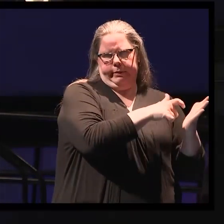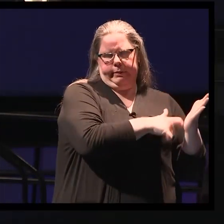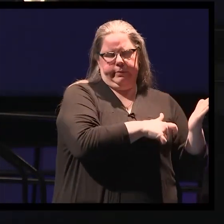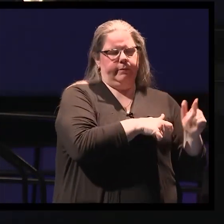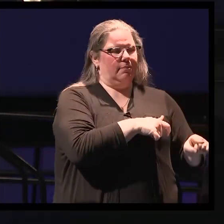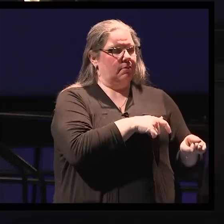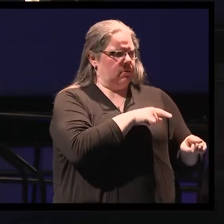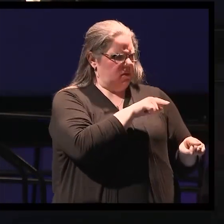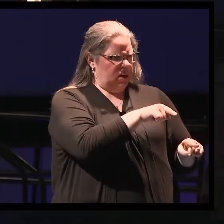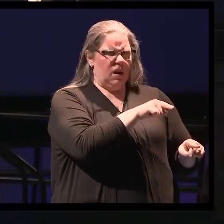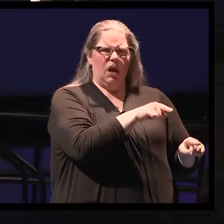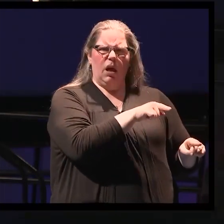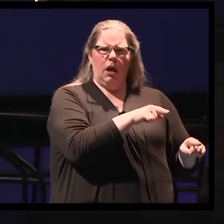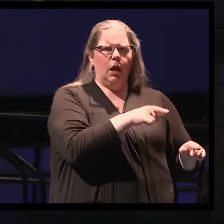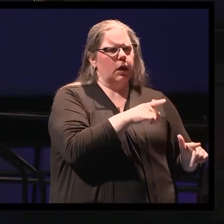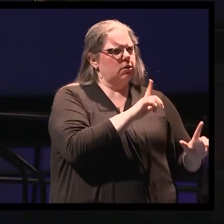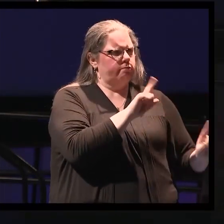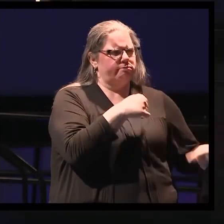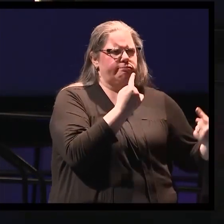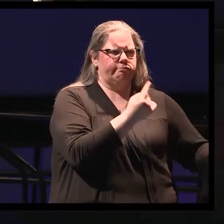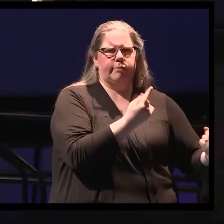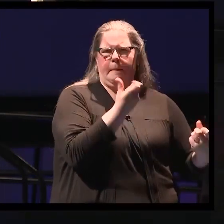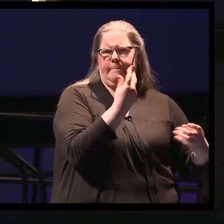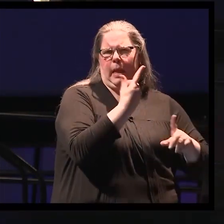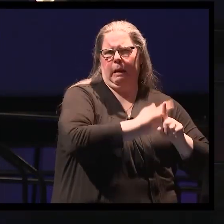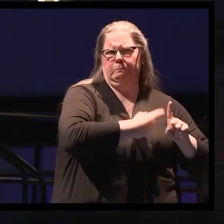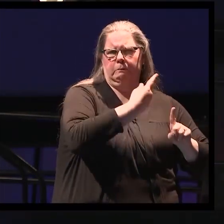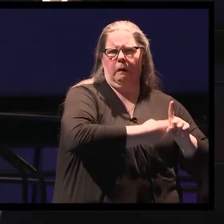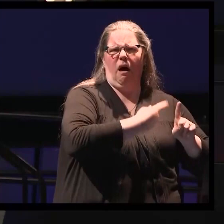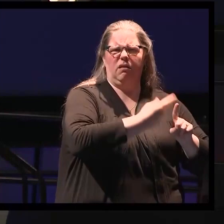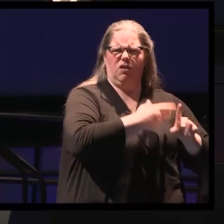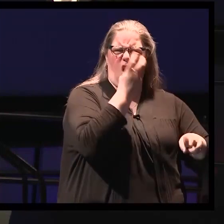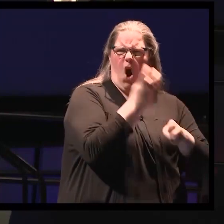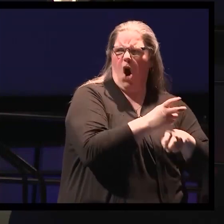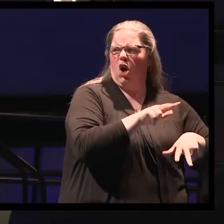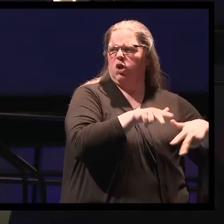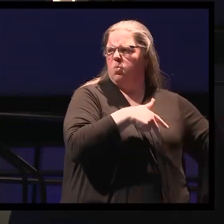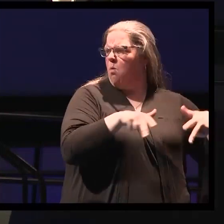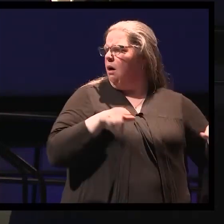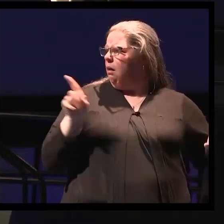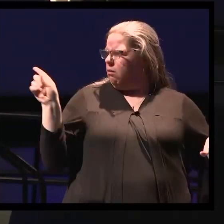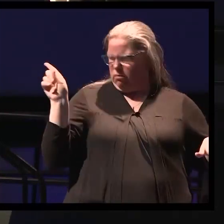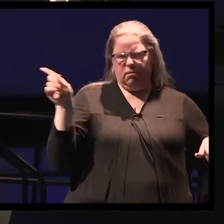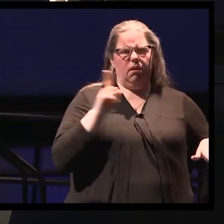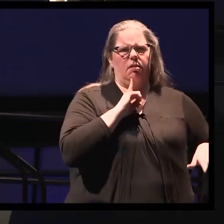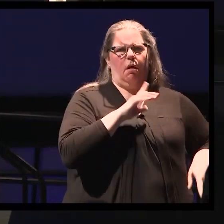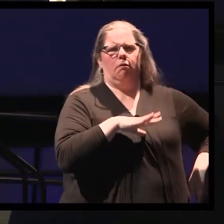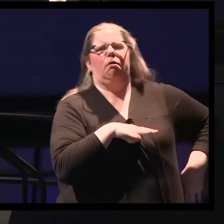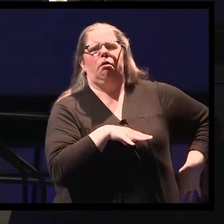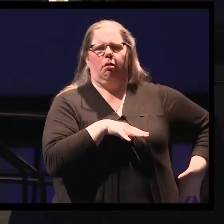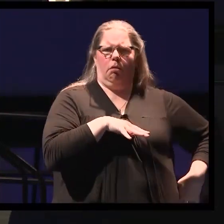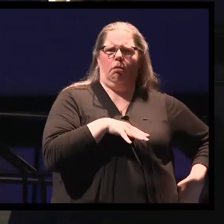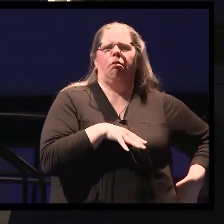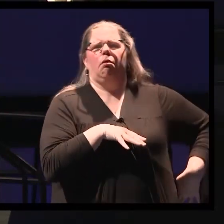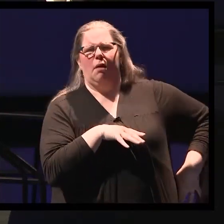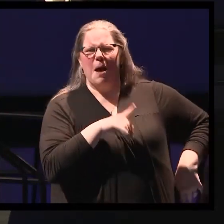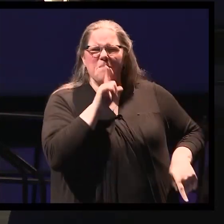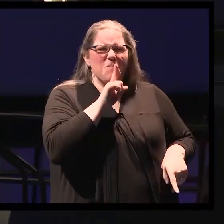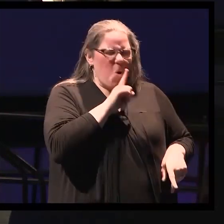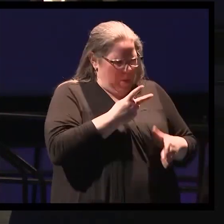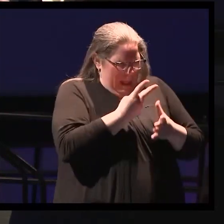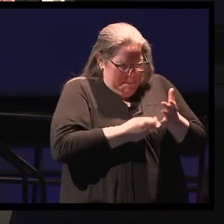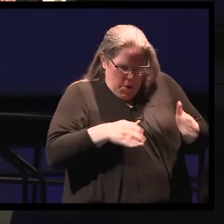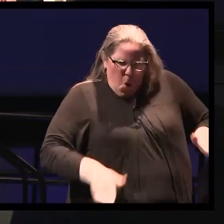several months at least. He finds that the left leg drags at times, but both legs are really quite stiff. And he also